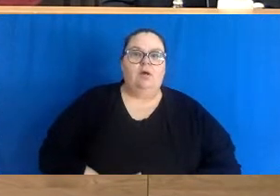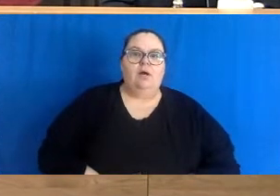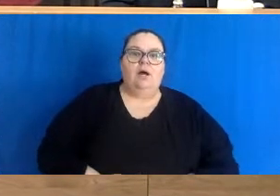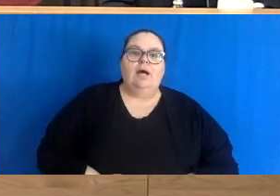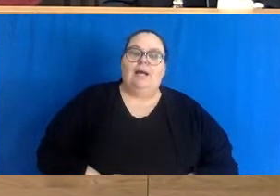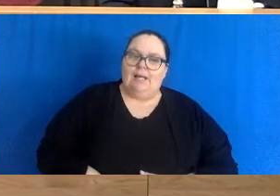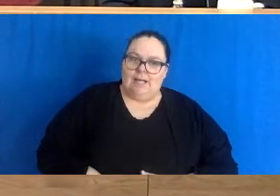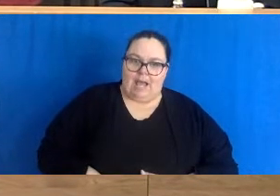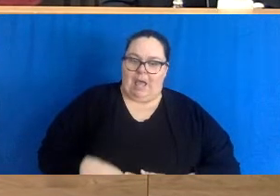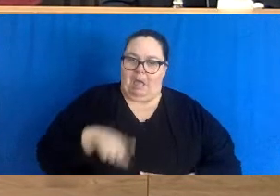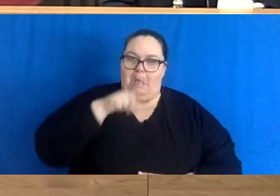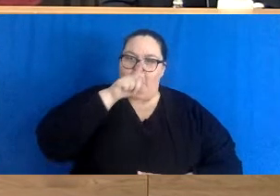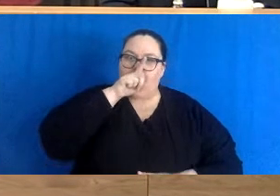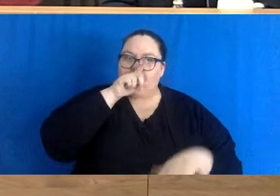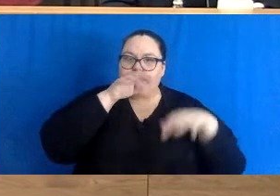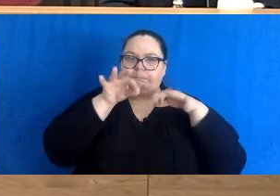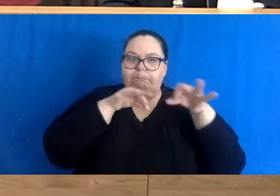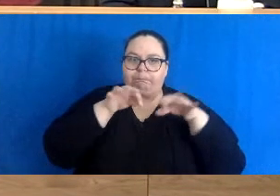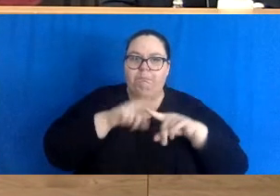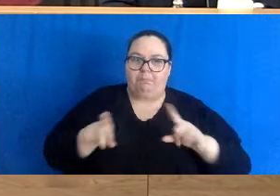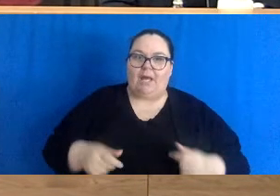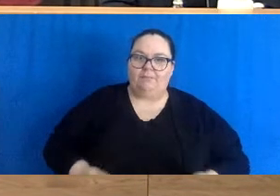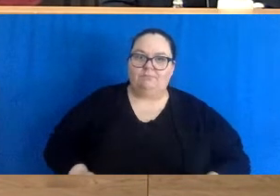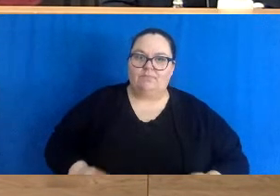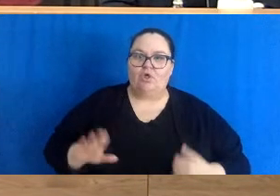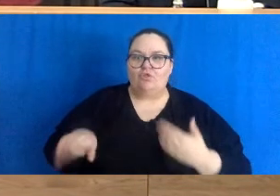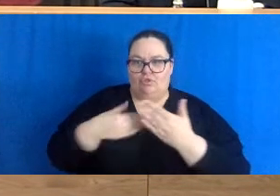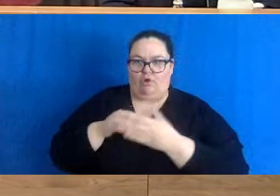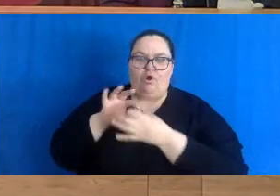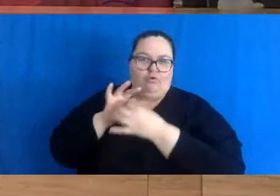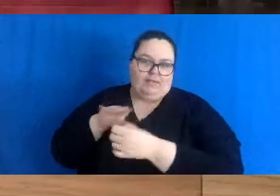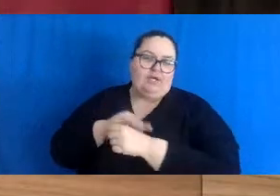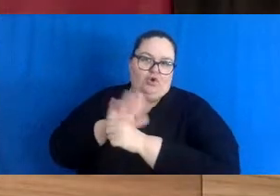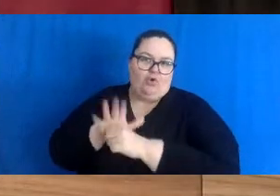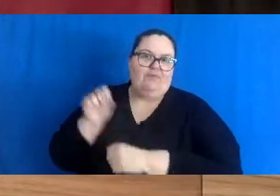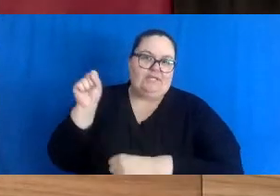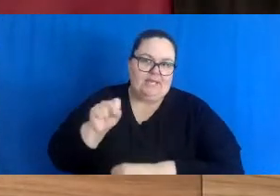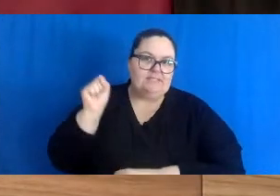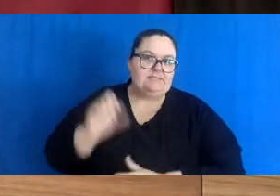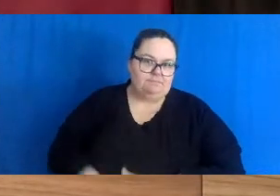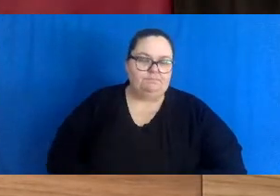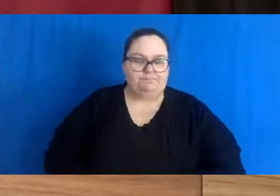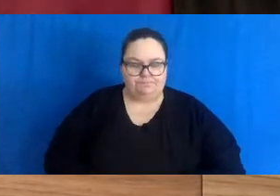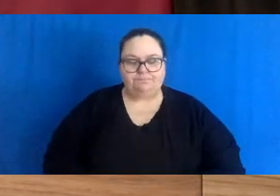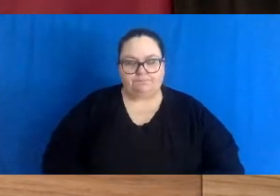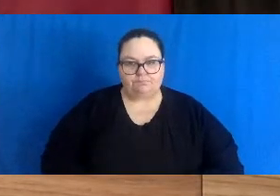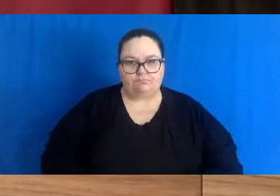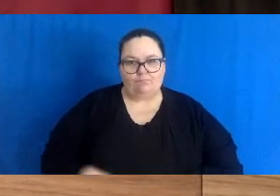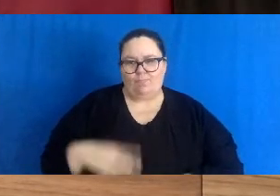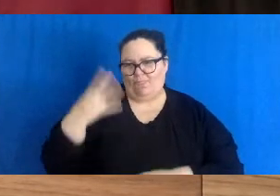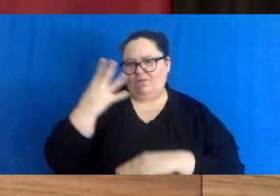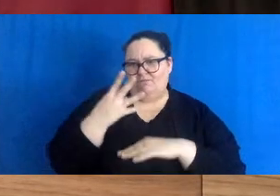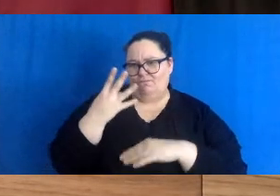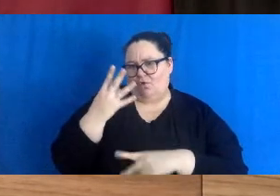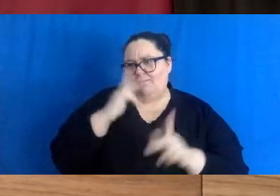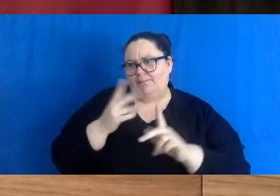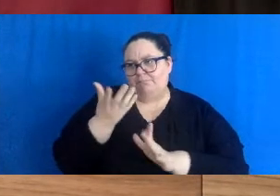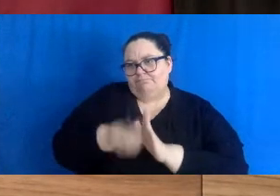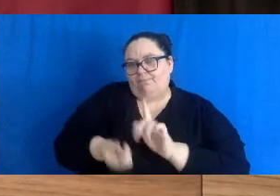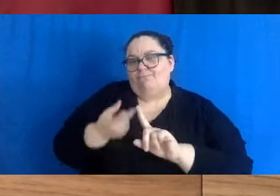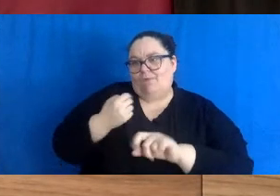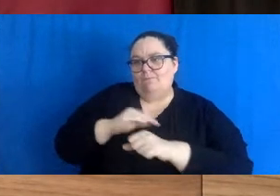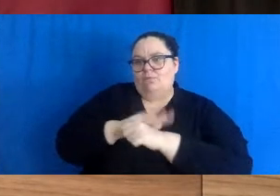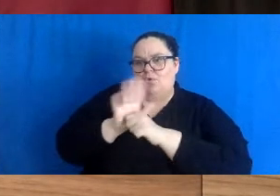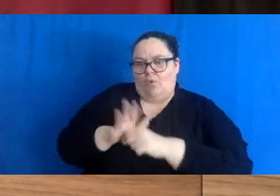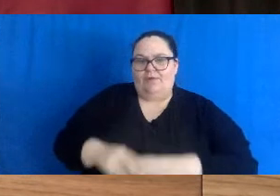I can't get into the specifics but yes they are all COVID related deaths there's not many days where we don't see some